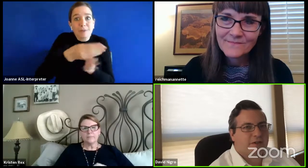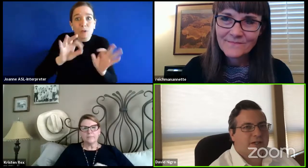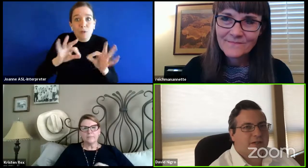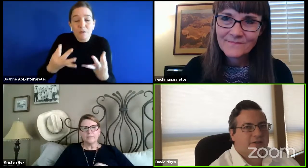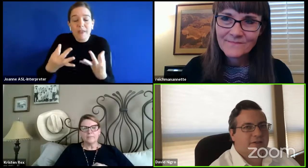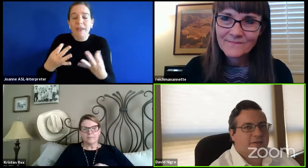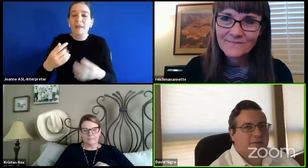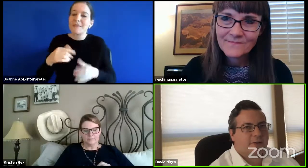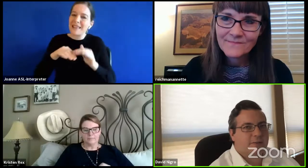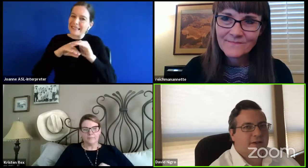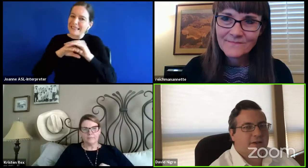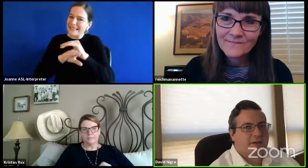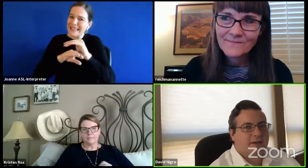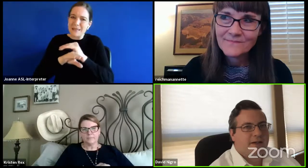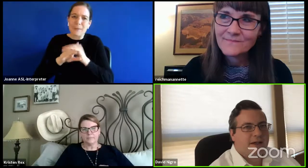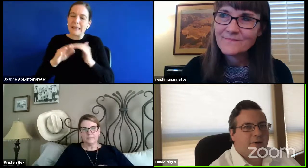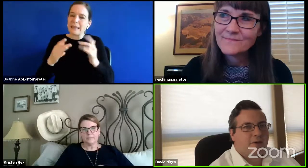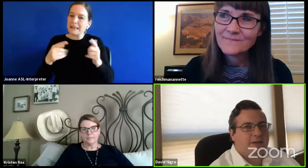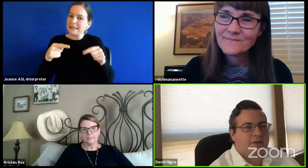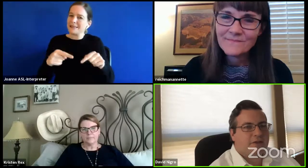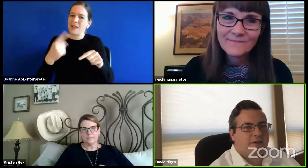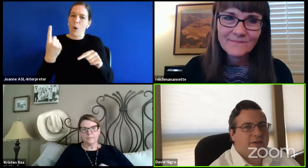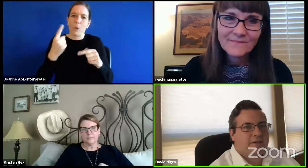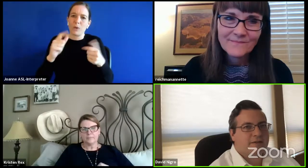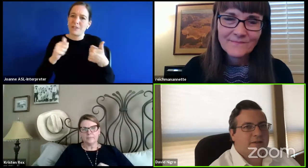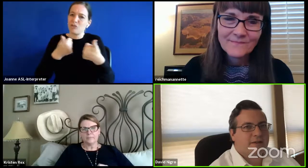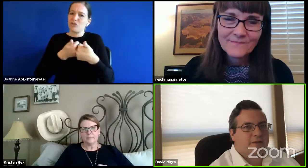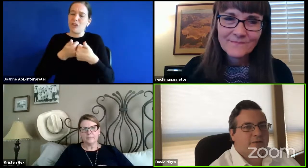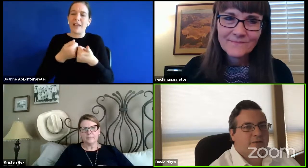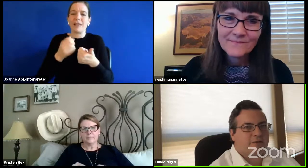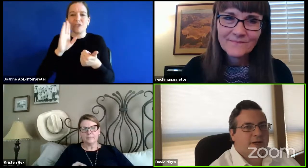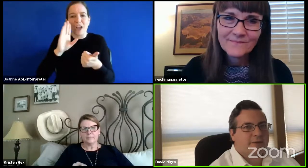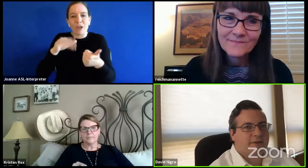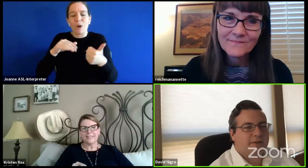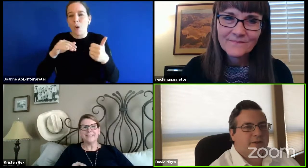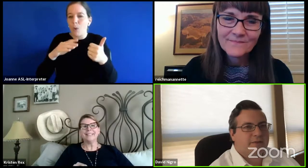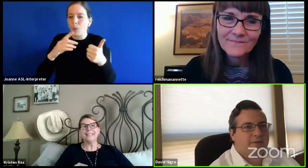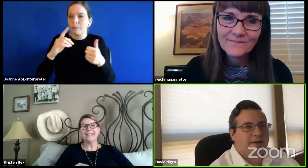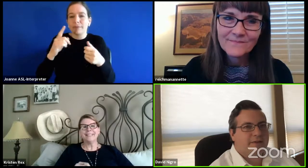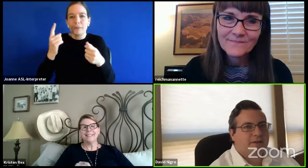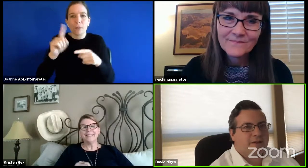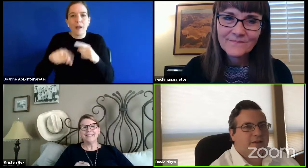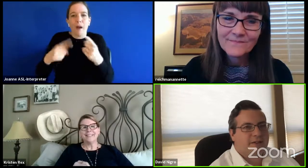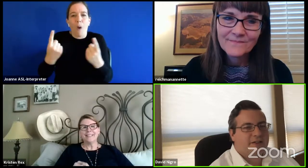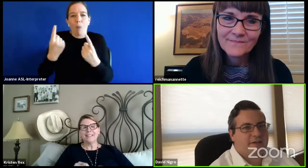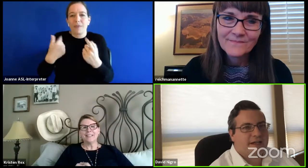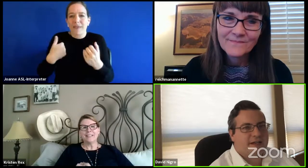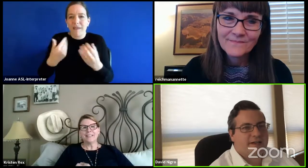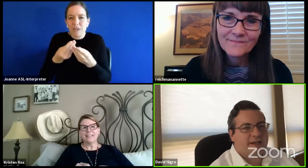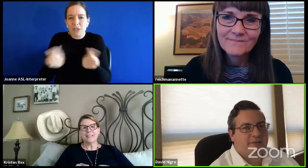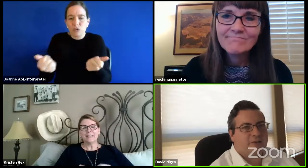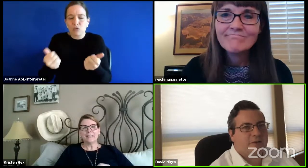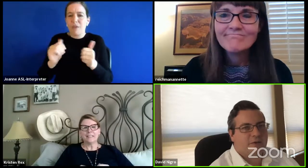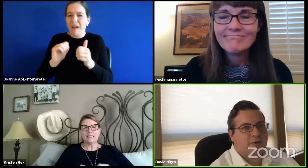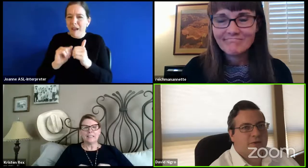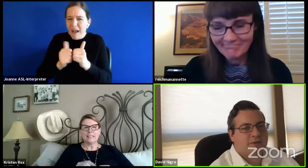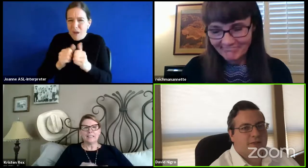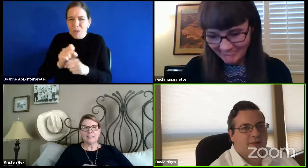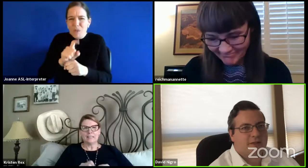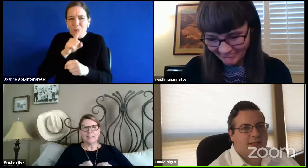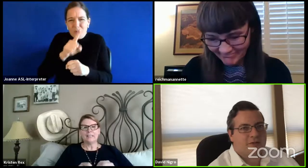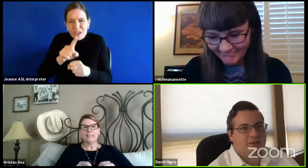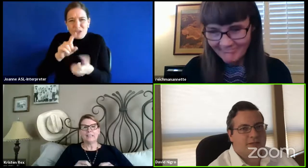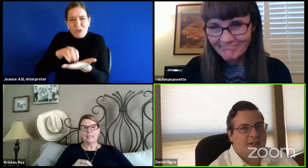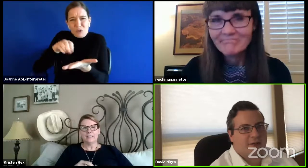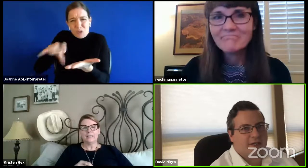agency, you know, can't solve of course, but how are we making sure that, that, that students are able to have a device in their hand and have some sort of